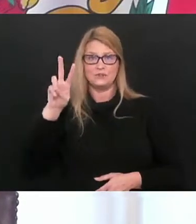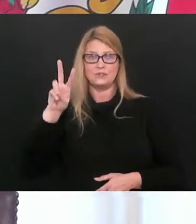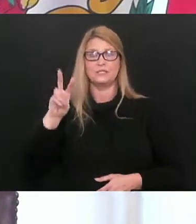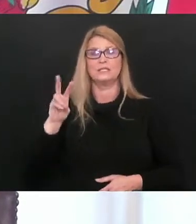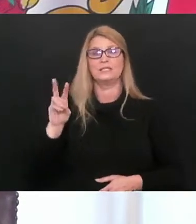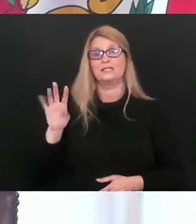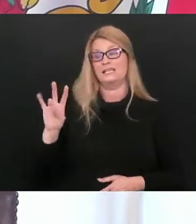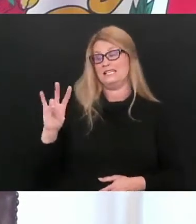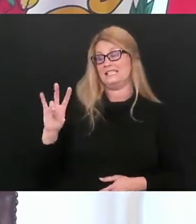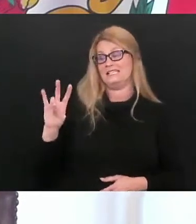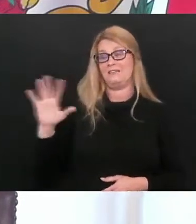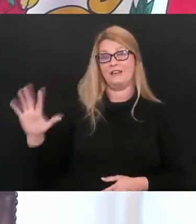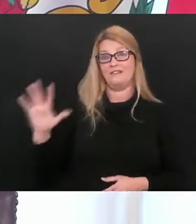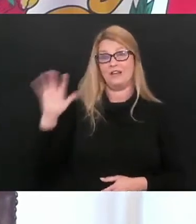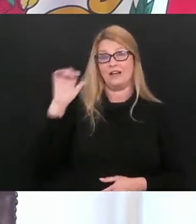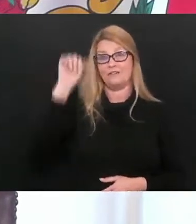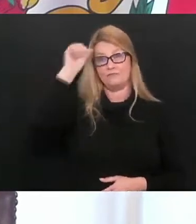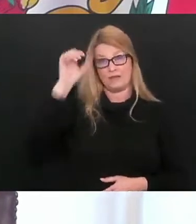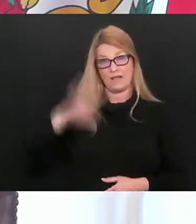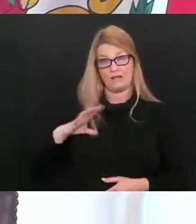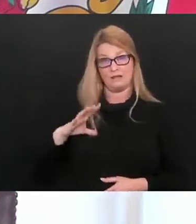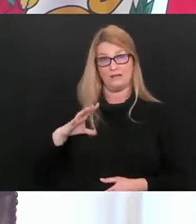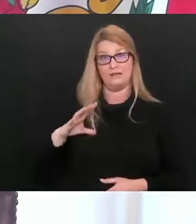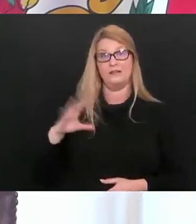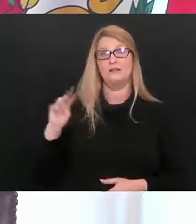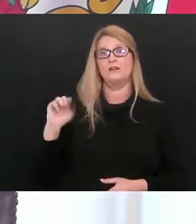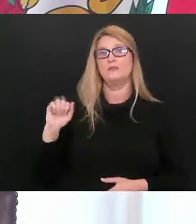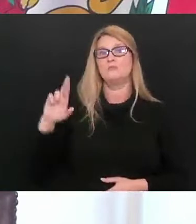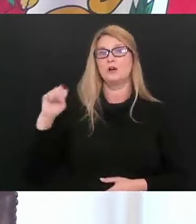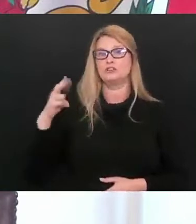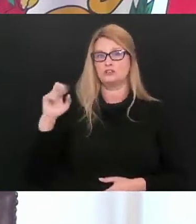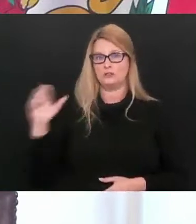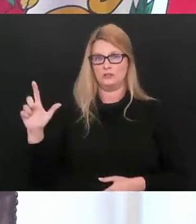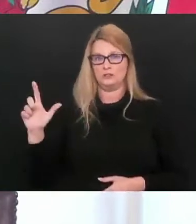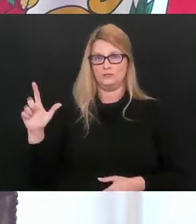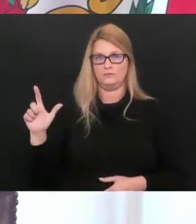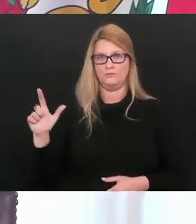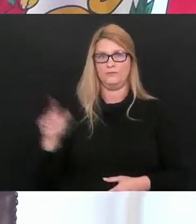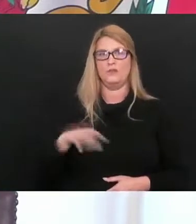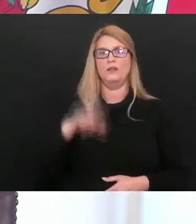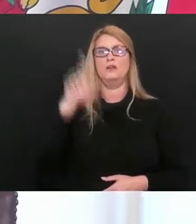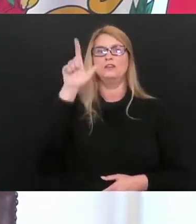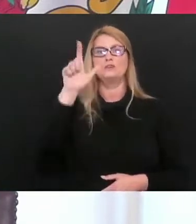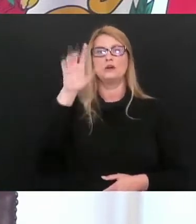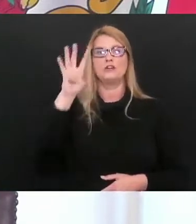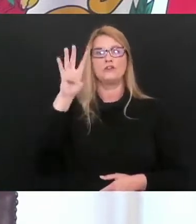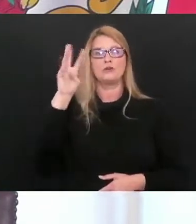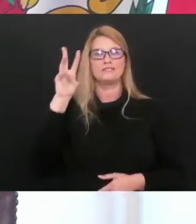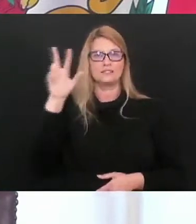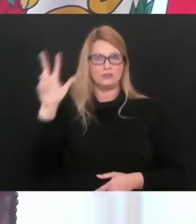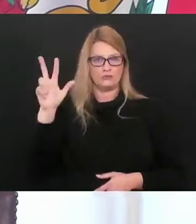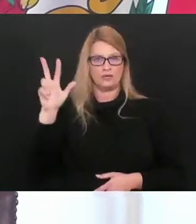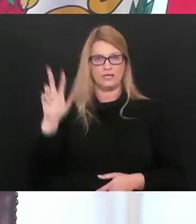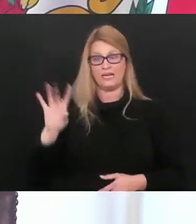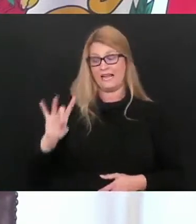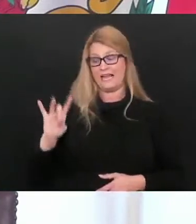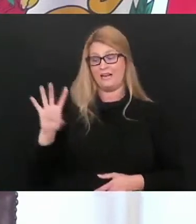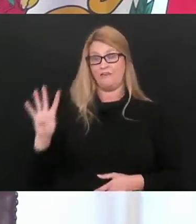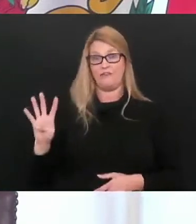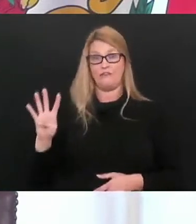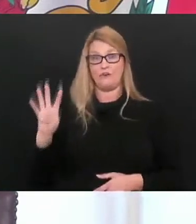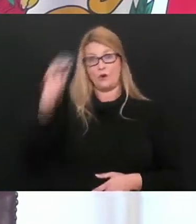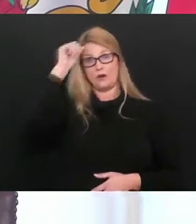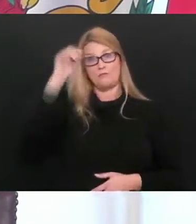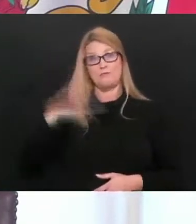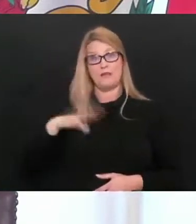is a 75-year-old male from Marshall County. Our 2,463rd death is an 84-year-old